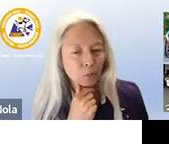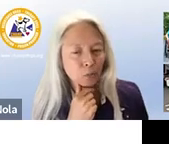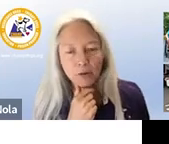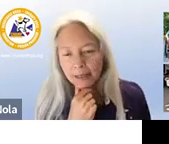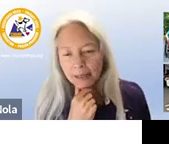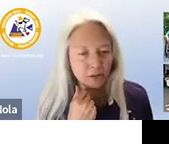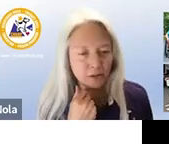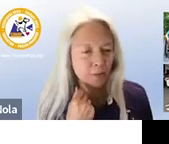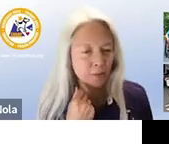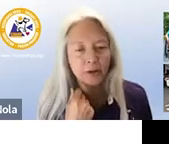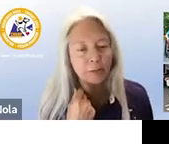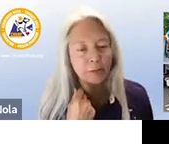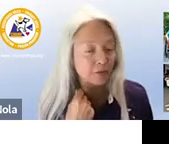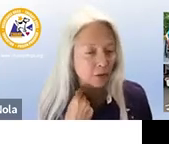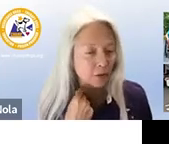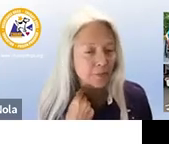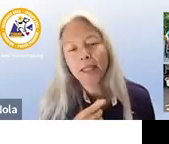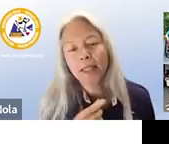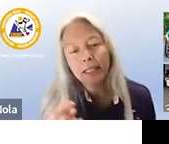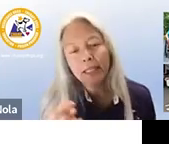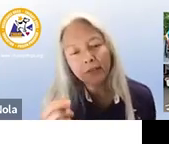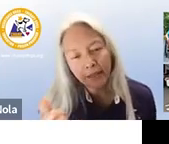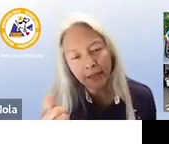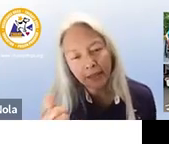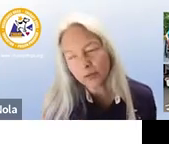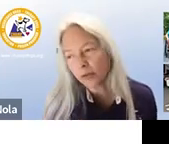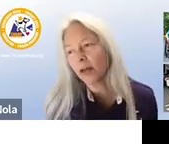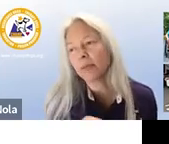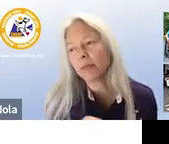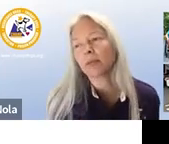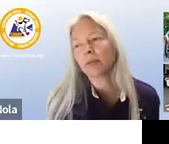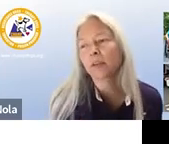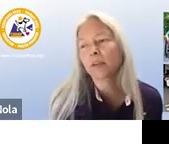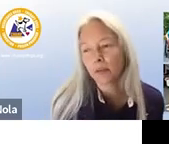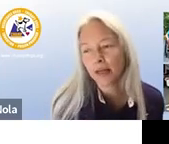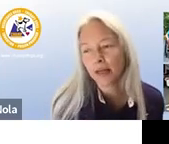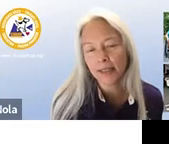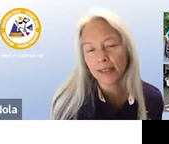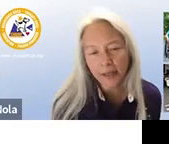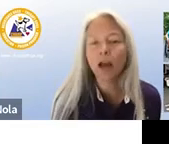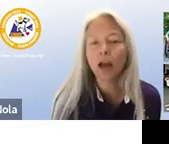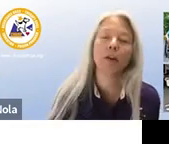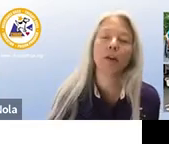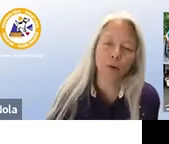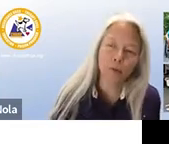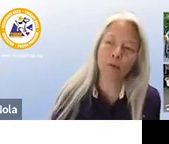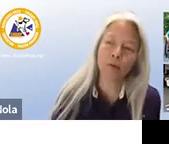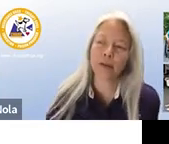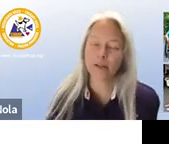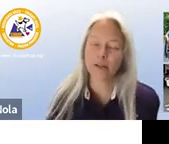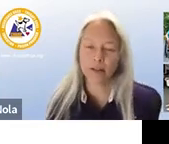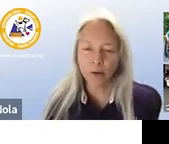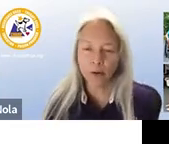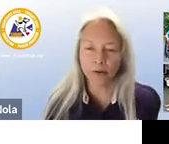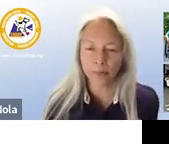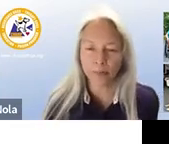of work or task has a dog been trained to perform if someone answers well he makes me feel good because he's here no that would